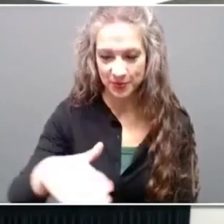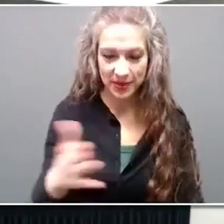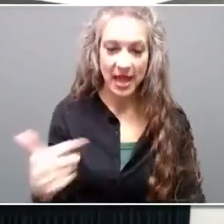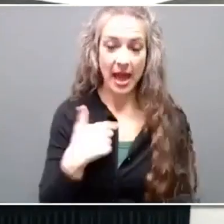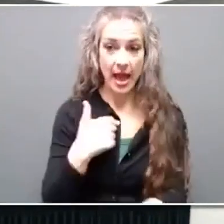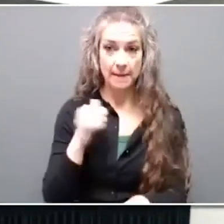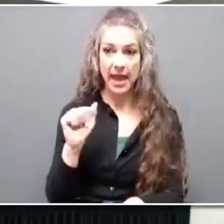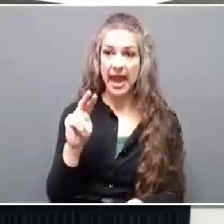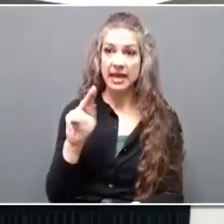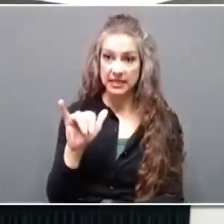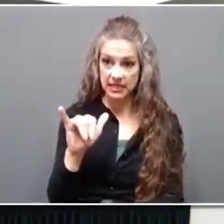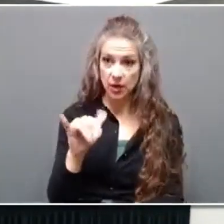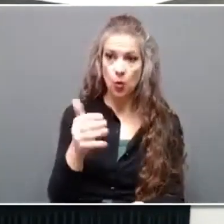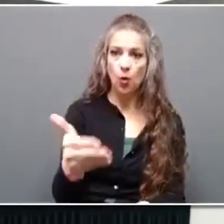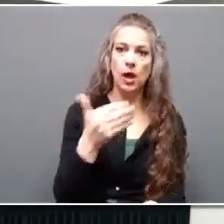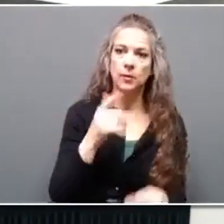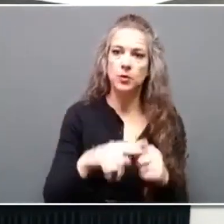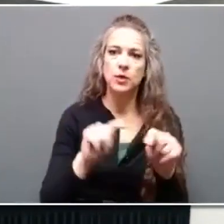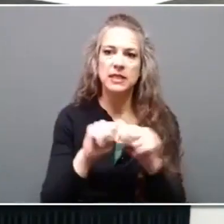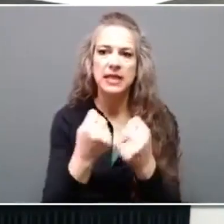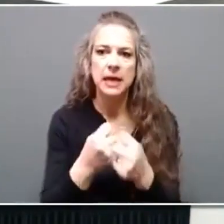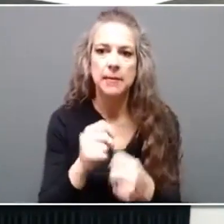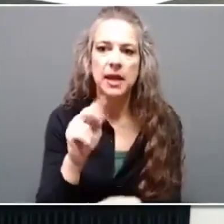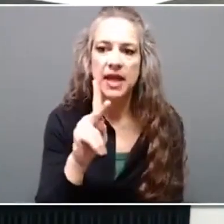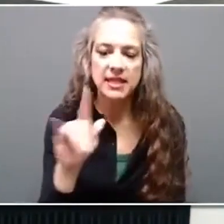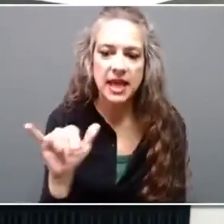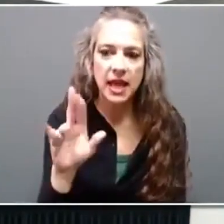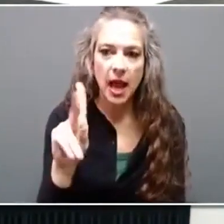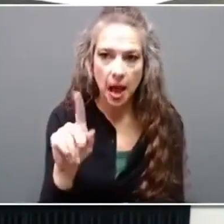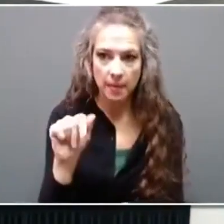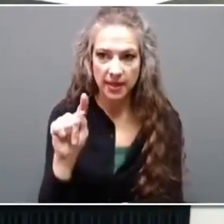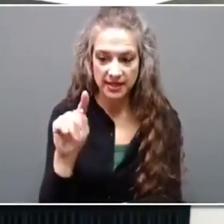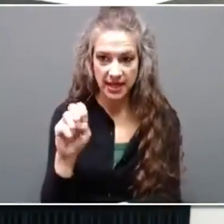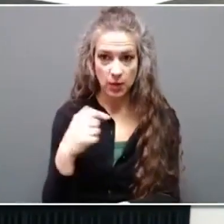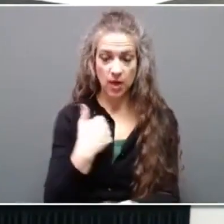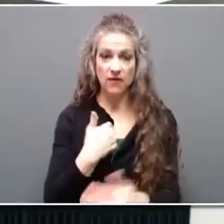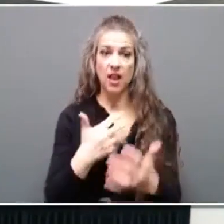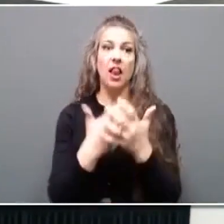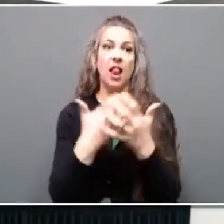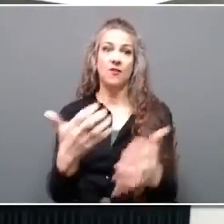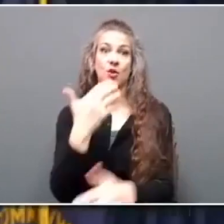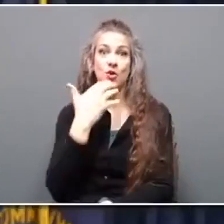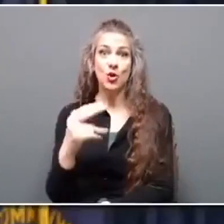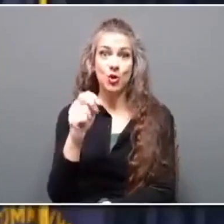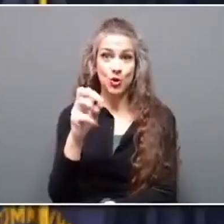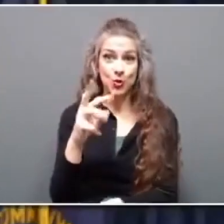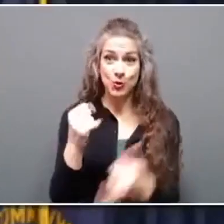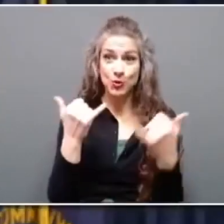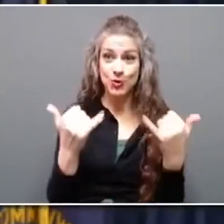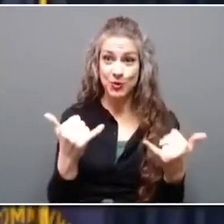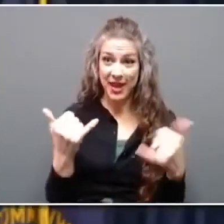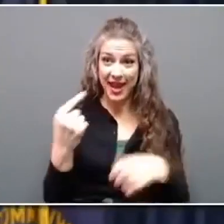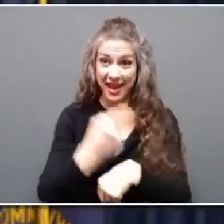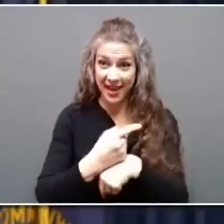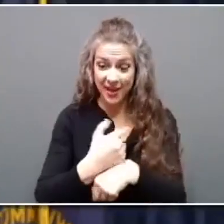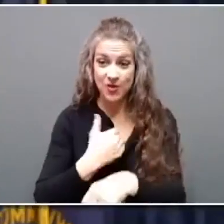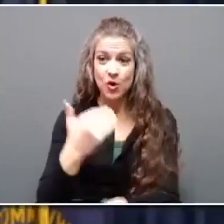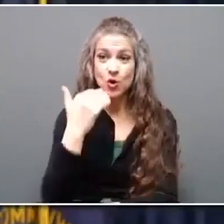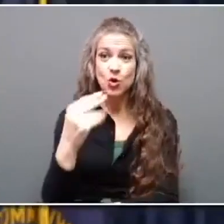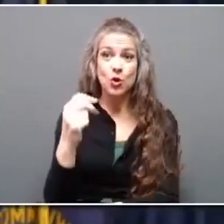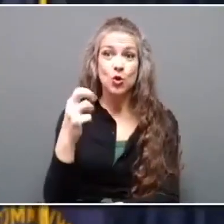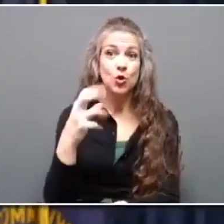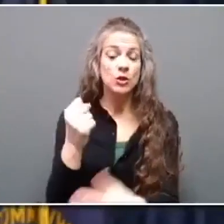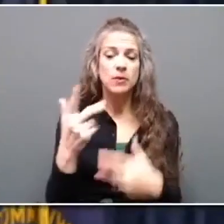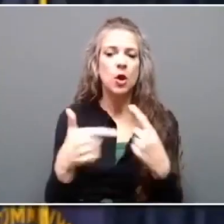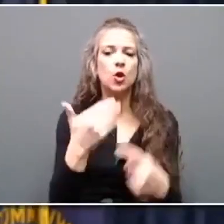Kentucky Update. We've got a lot of good news today, and we'll start with some good news about good work that we've been